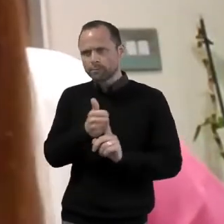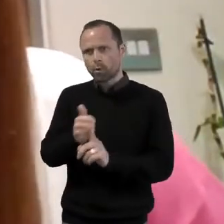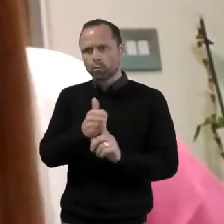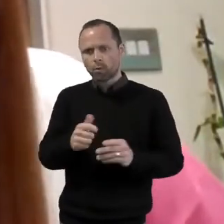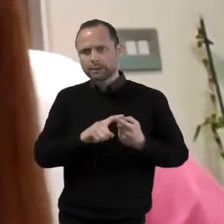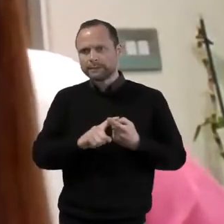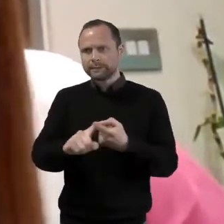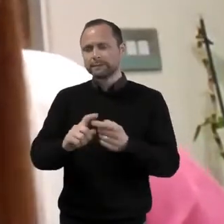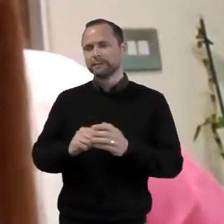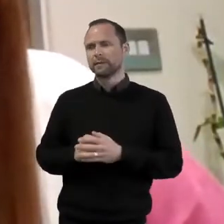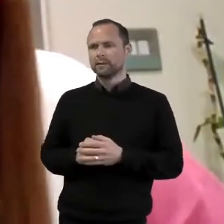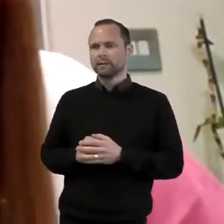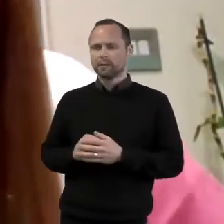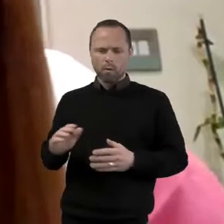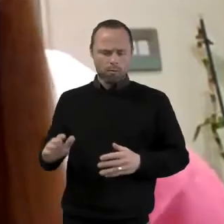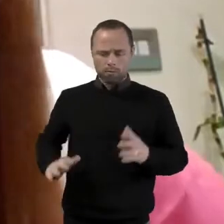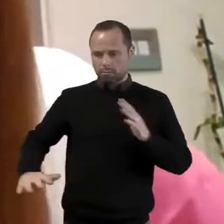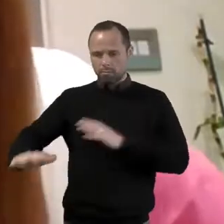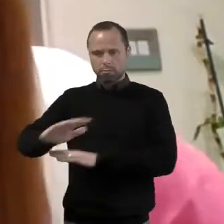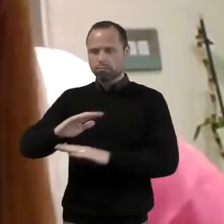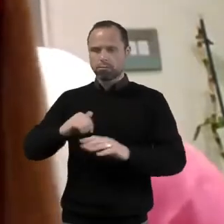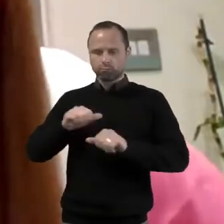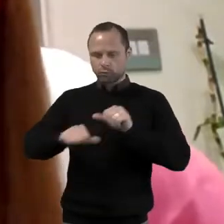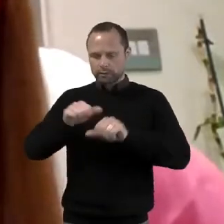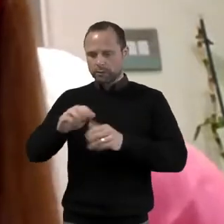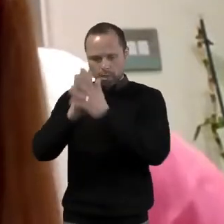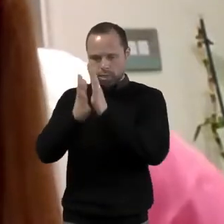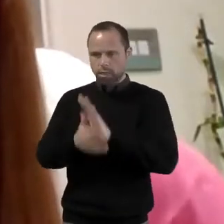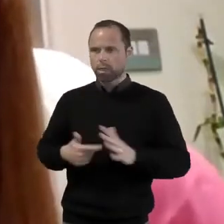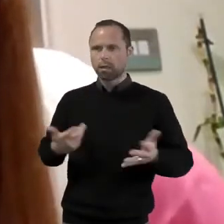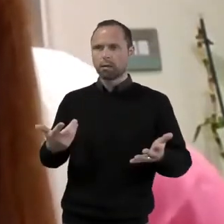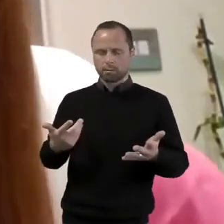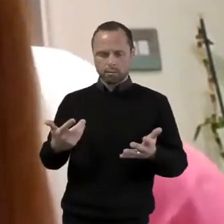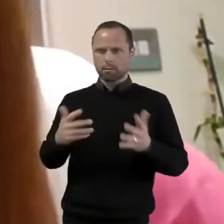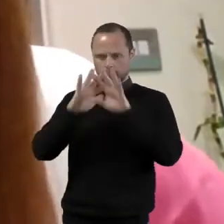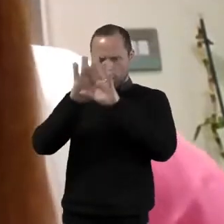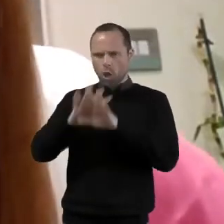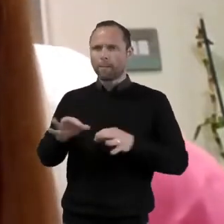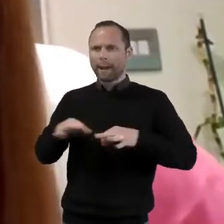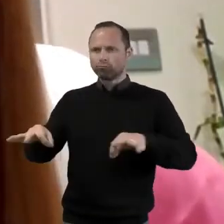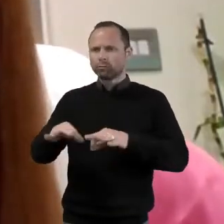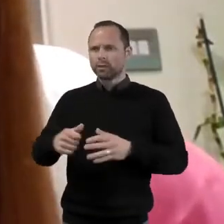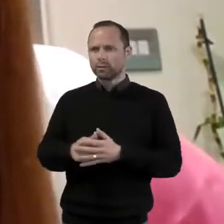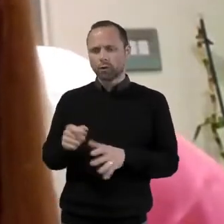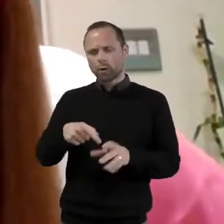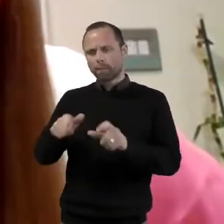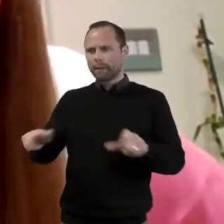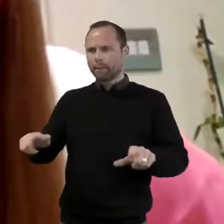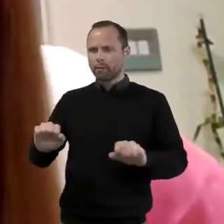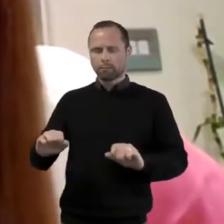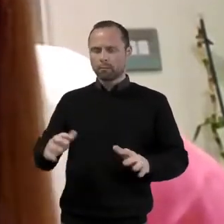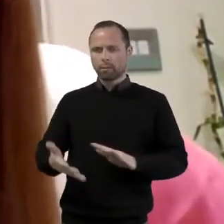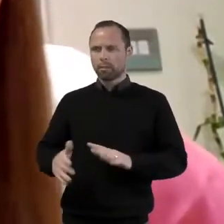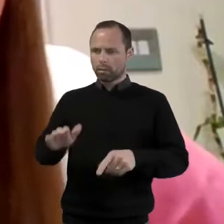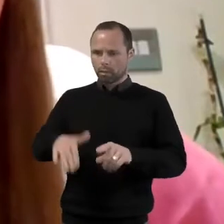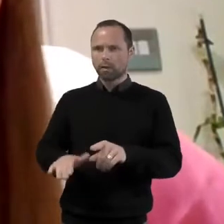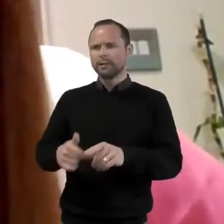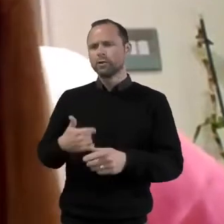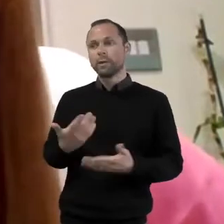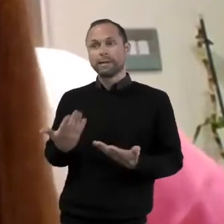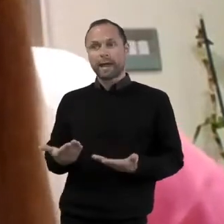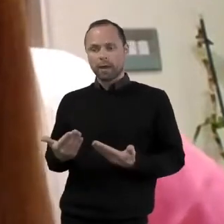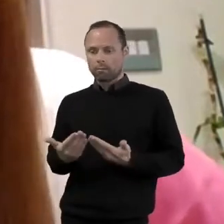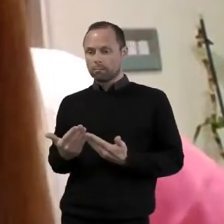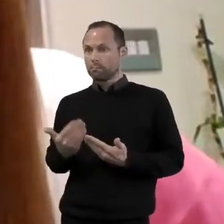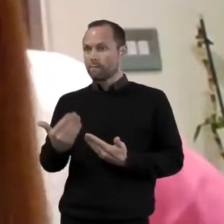All lines and boundaries became blurred for our young people. But now, as we move forward, hopefully, we can